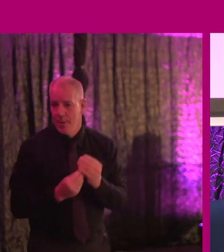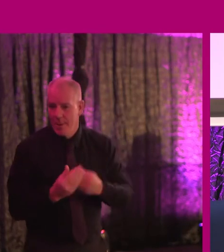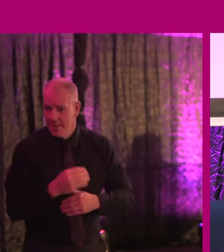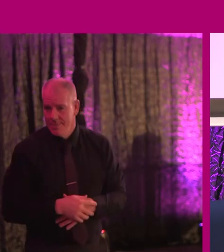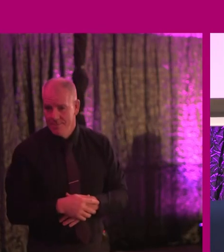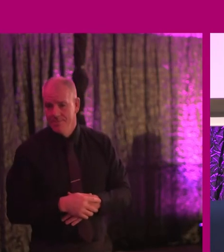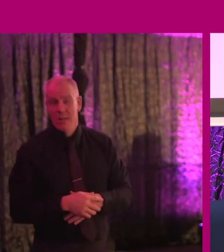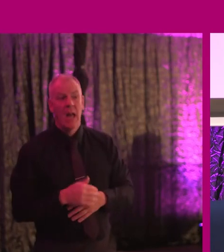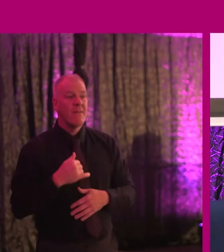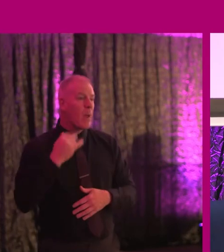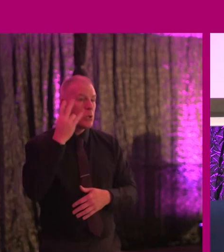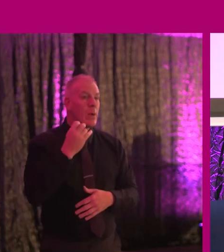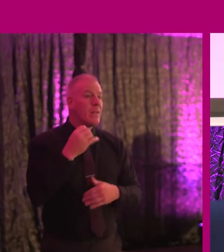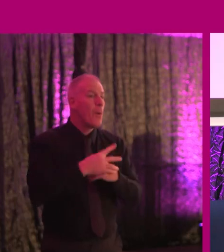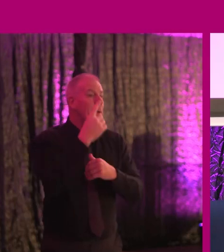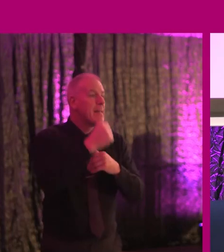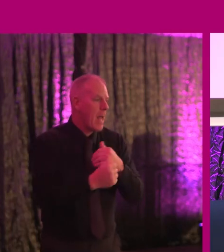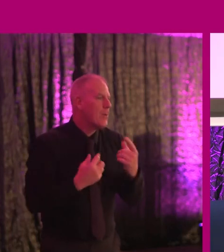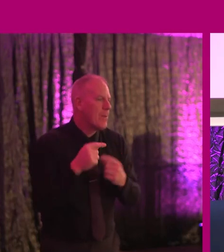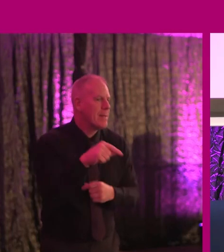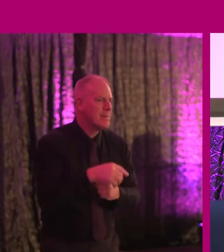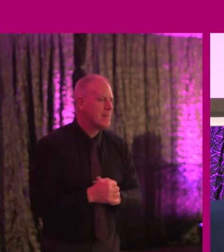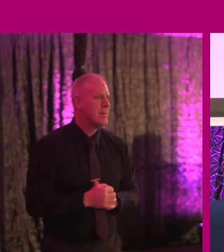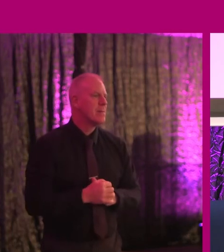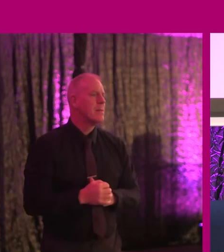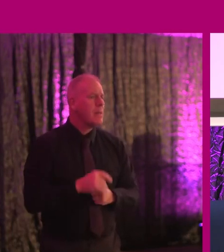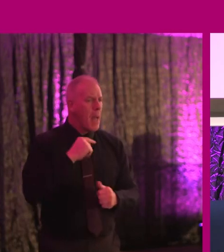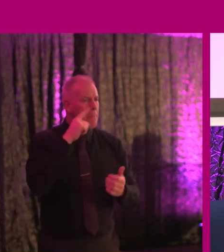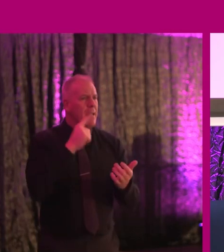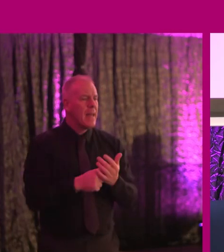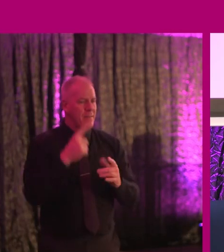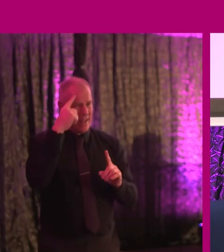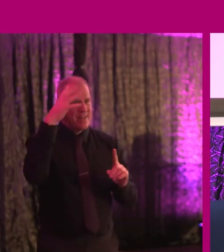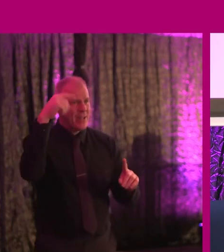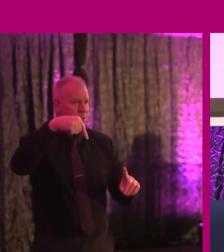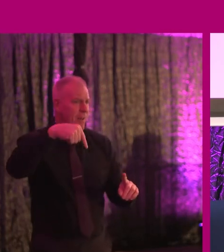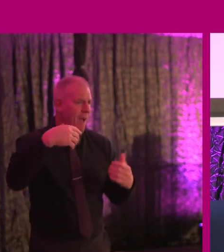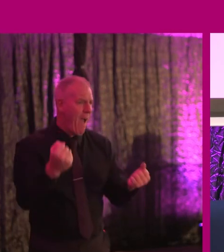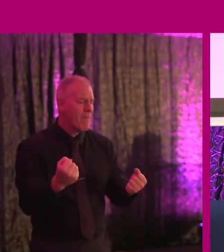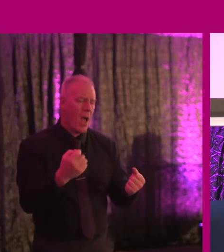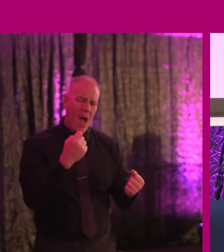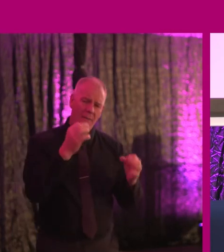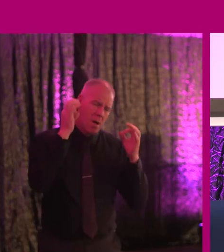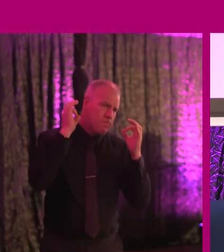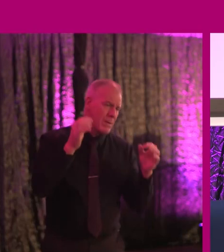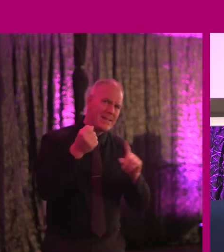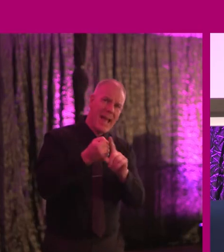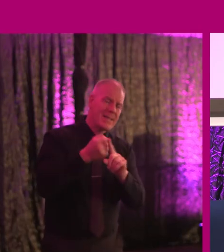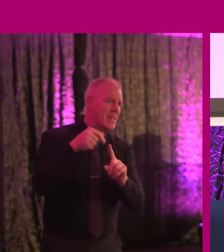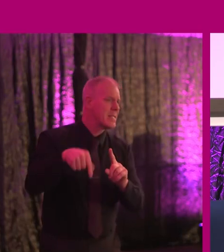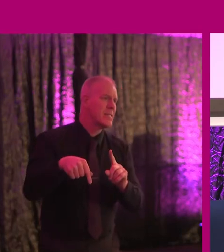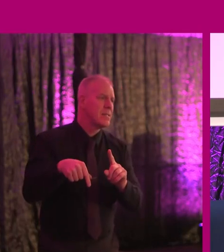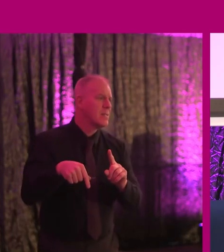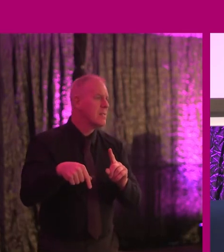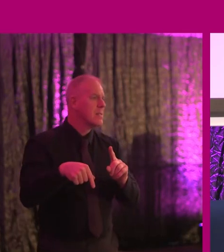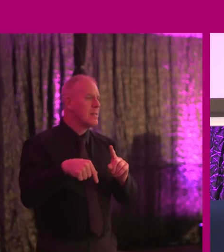if I was queen of the day, that's what I would do. And because I really believe the intelligence in this country and I think we have some brilliant activists in this country. We have